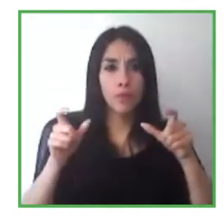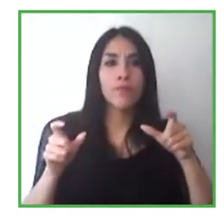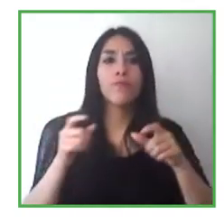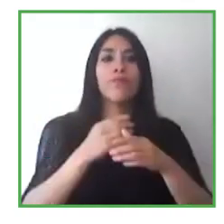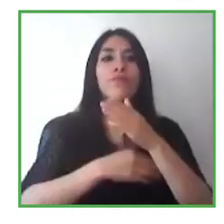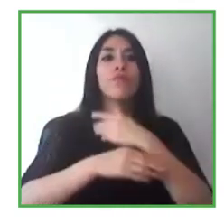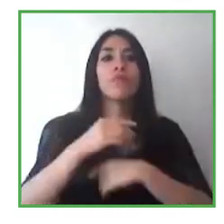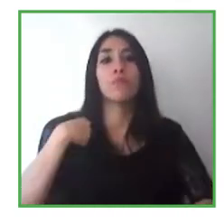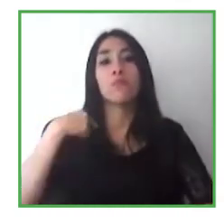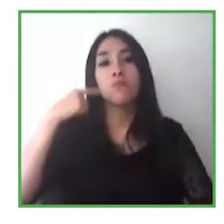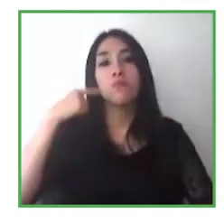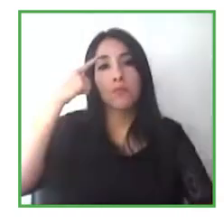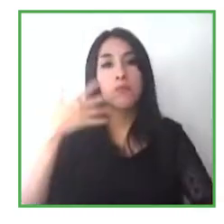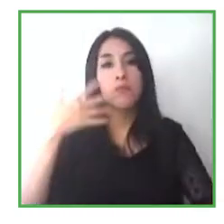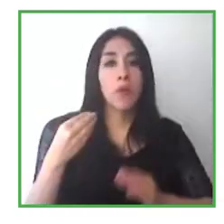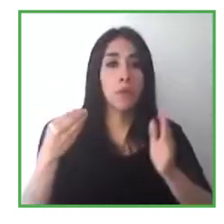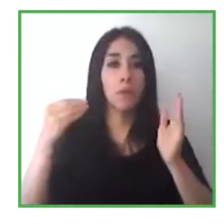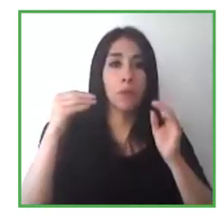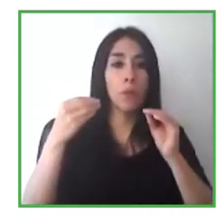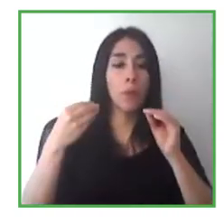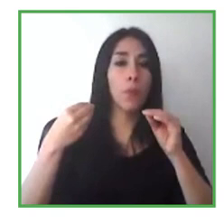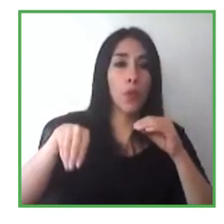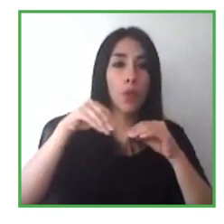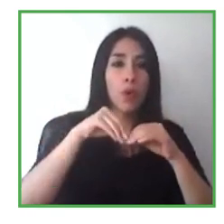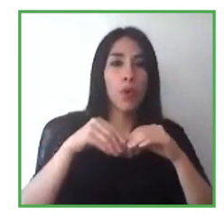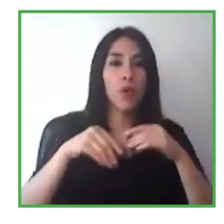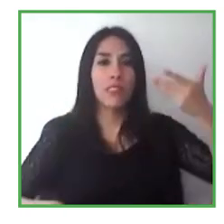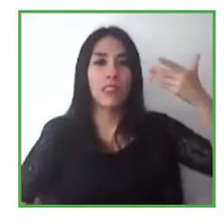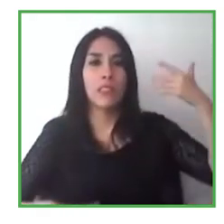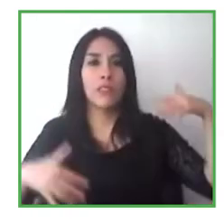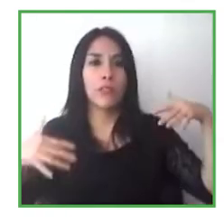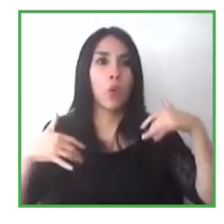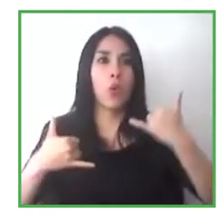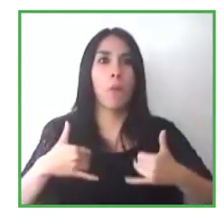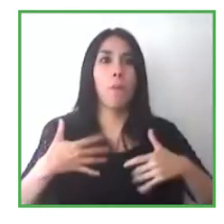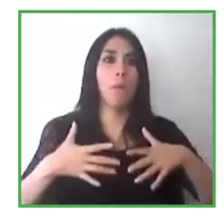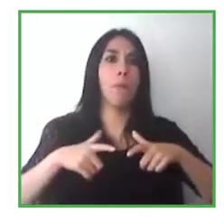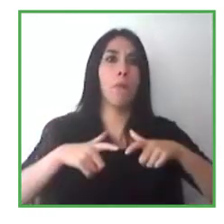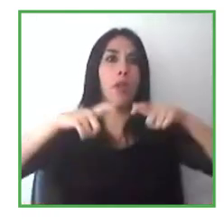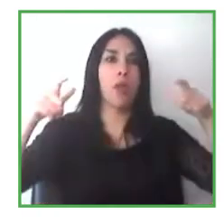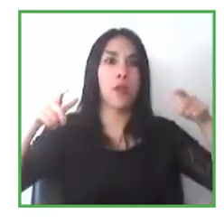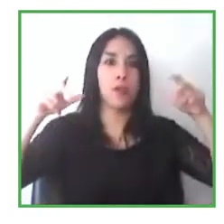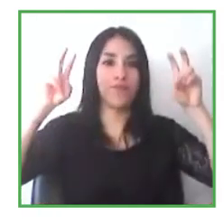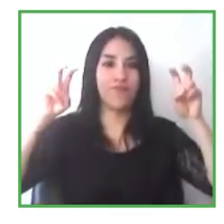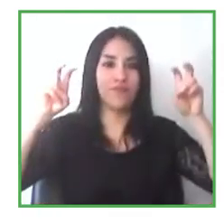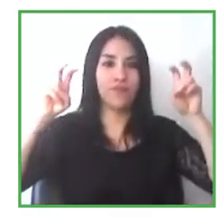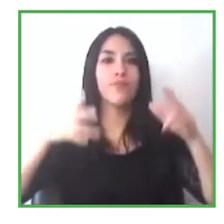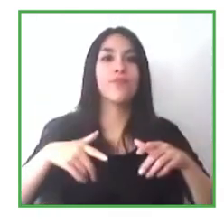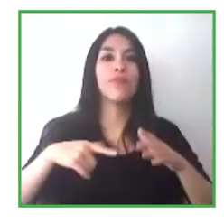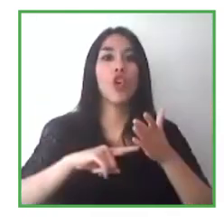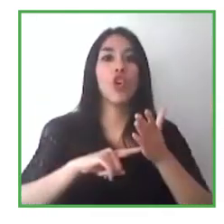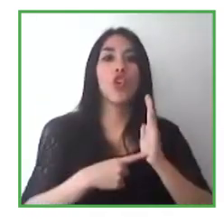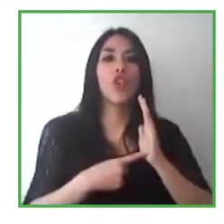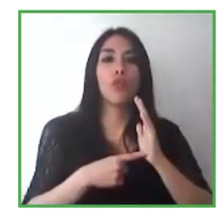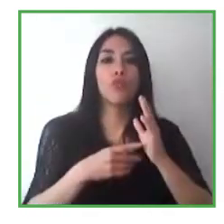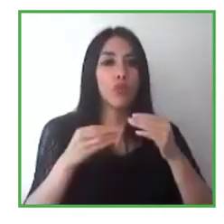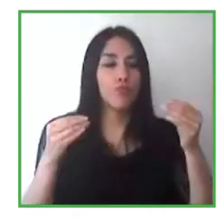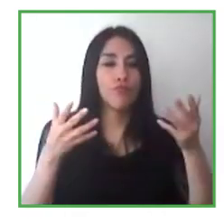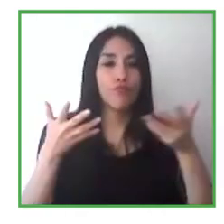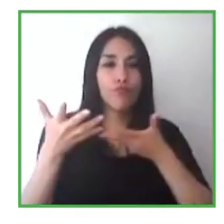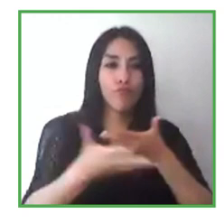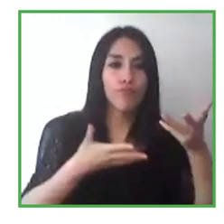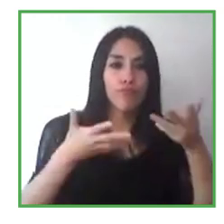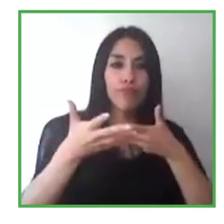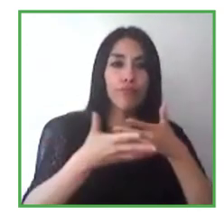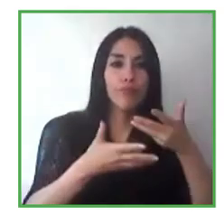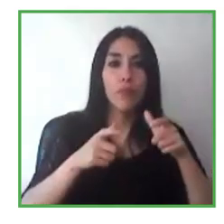There's more demand for IT roles than there's ever been before. And we know these are jobs that people with disabilities can do. And together with all of you,